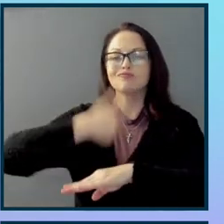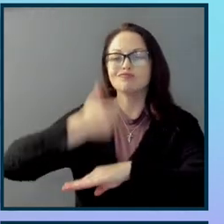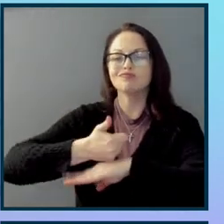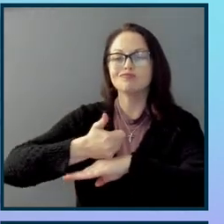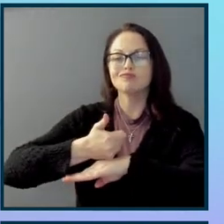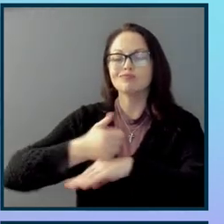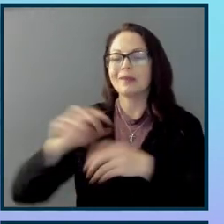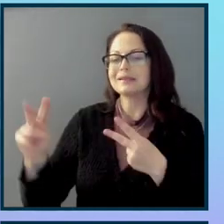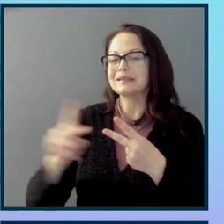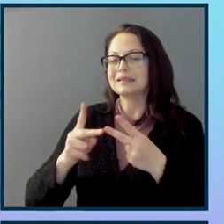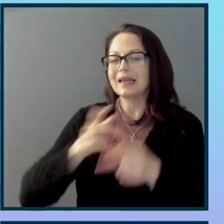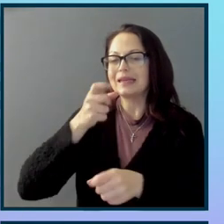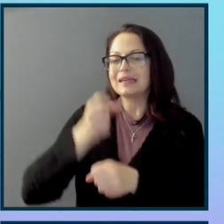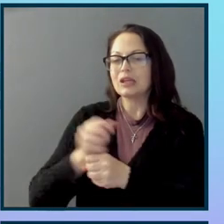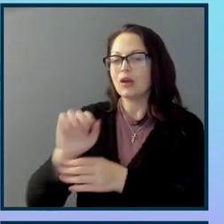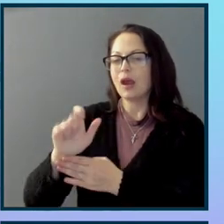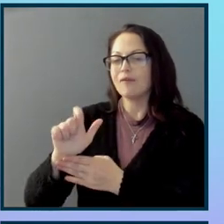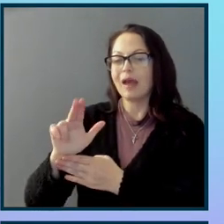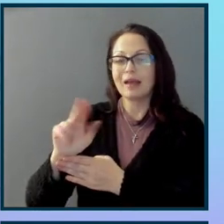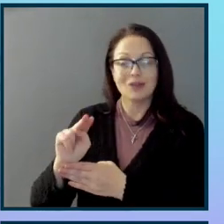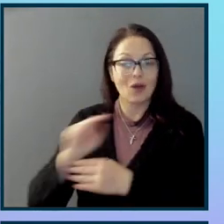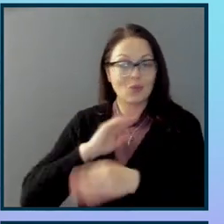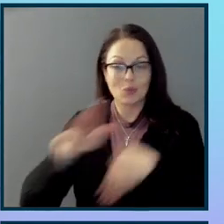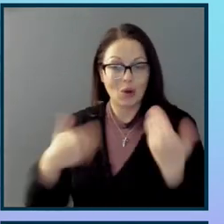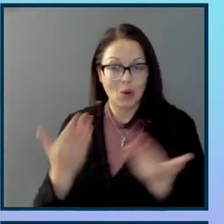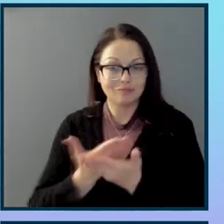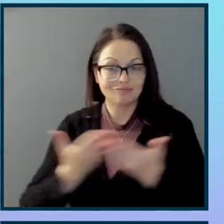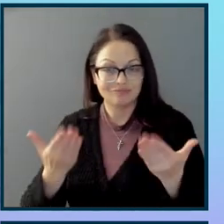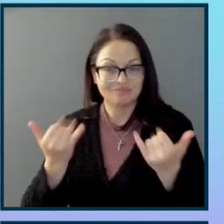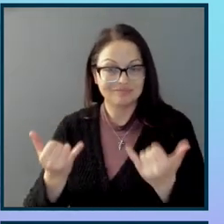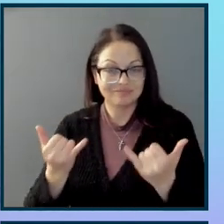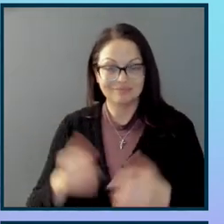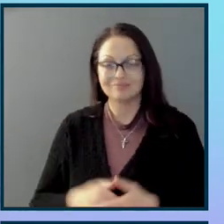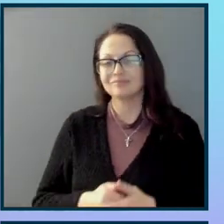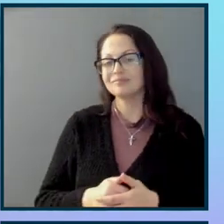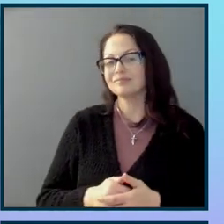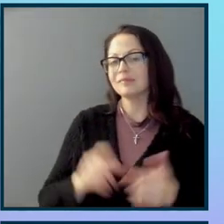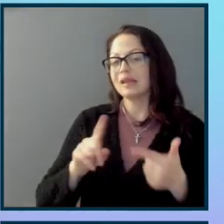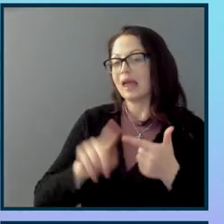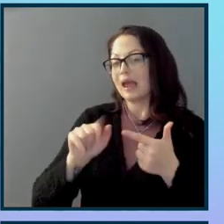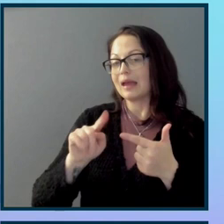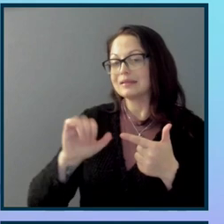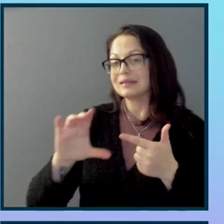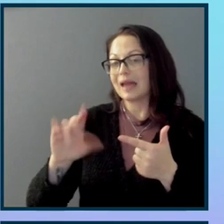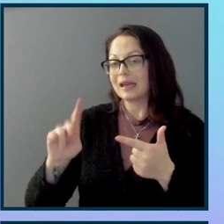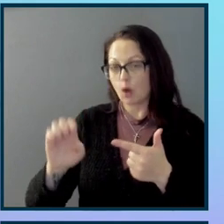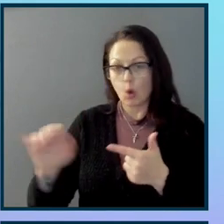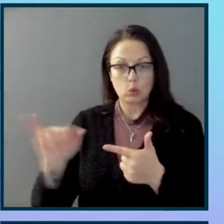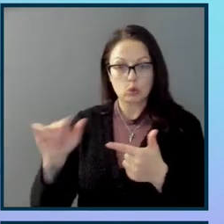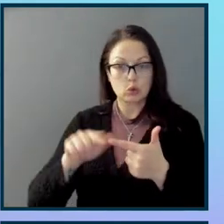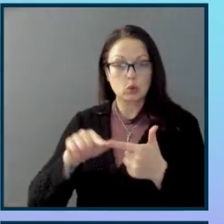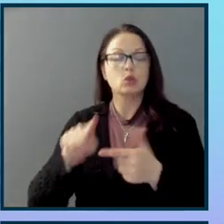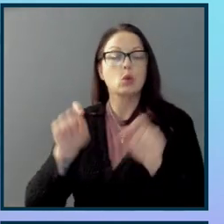know, second year of AxeCon, where all of us are gathered. We've launched a static code Linter. So you can